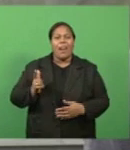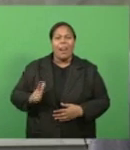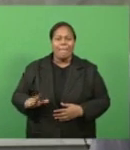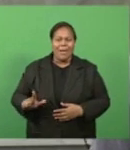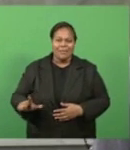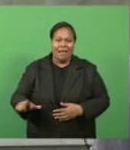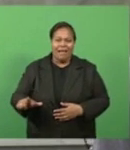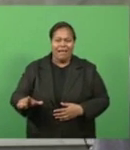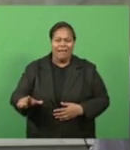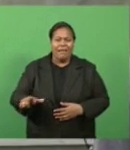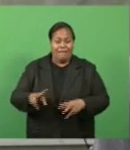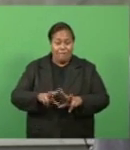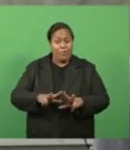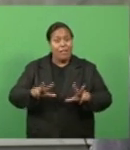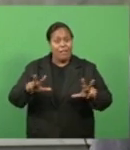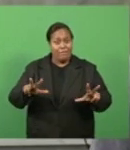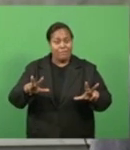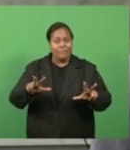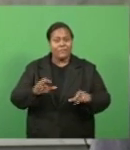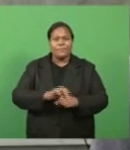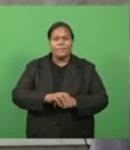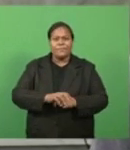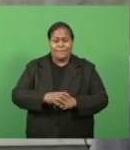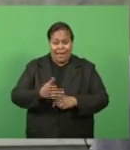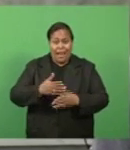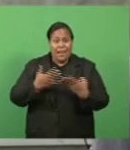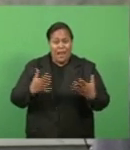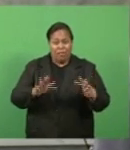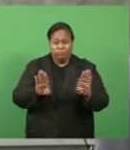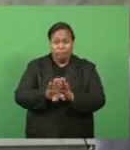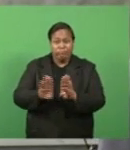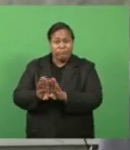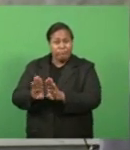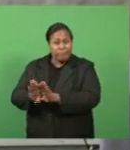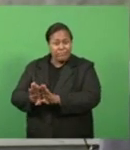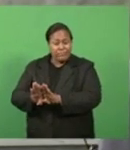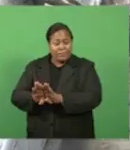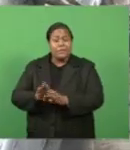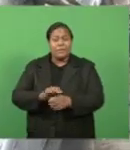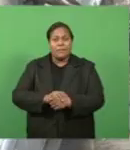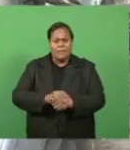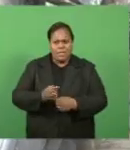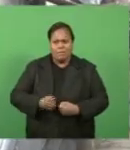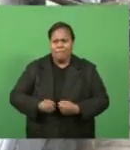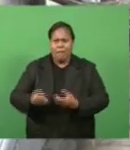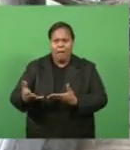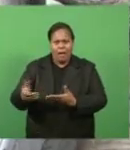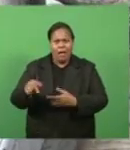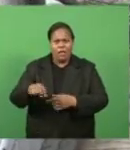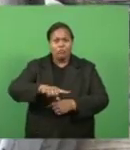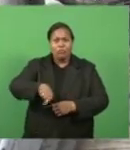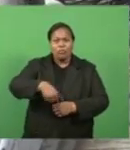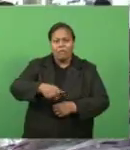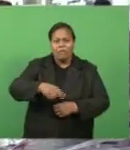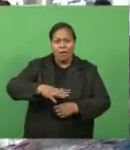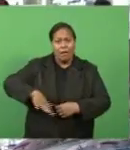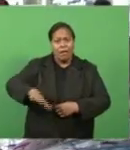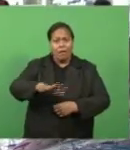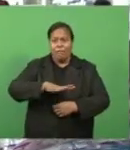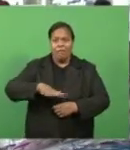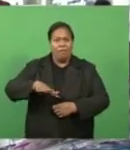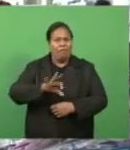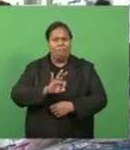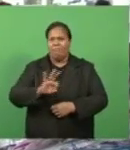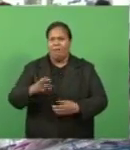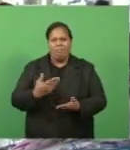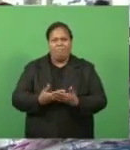So apart from them, that lockdown is going on, and our supply in the super area, they don't meet the